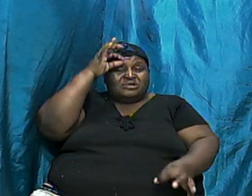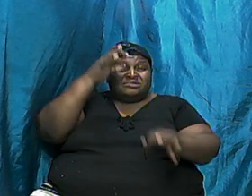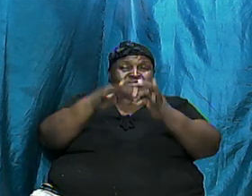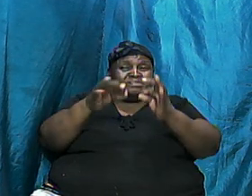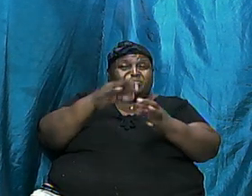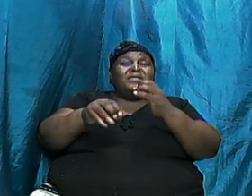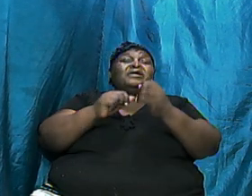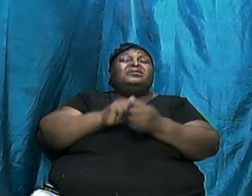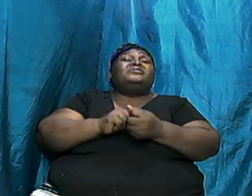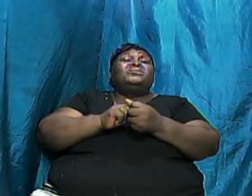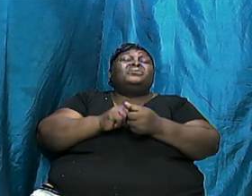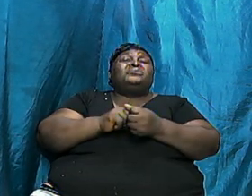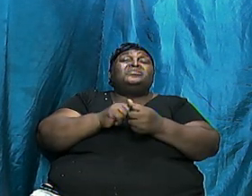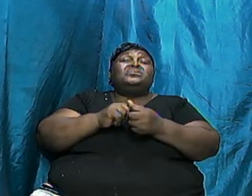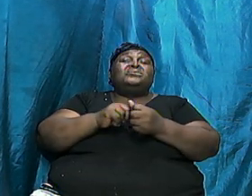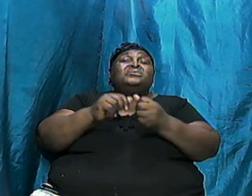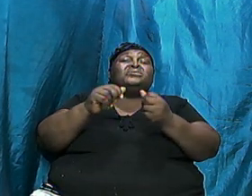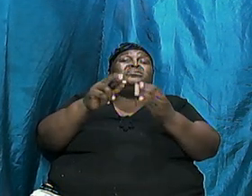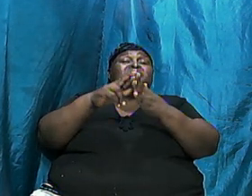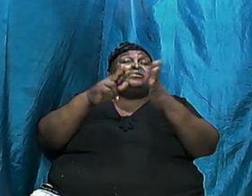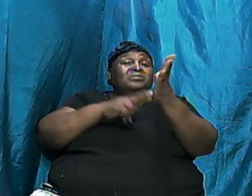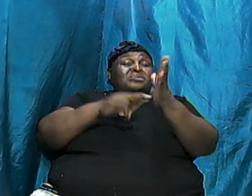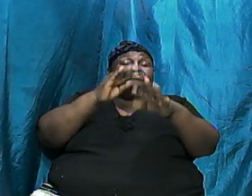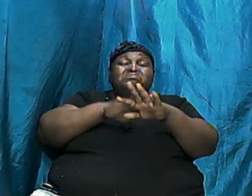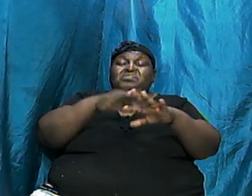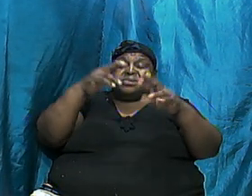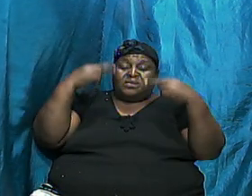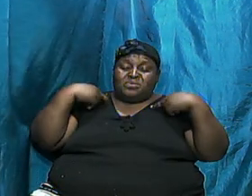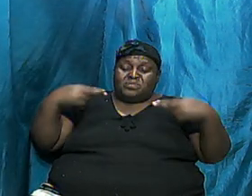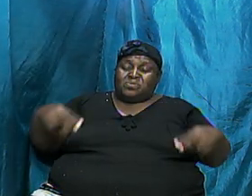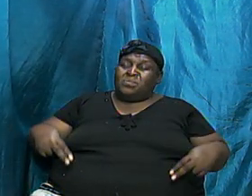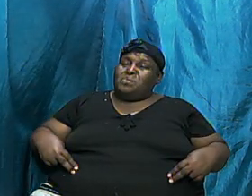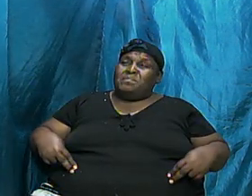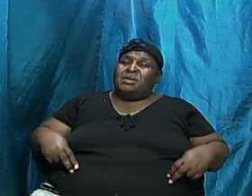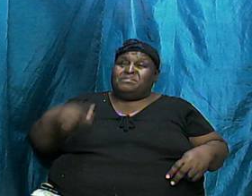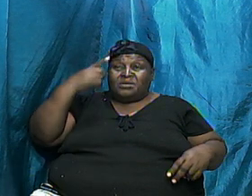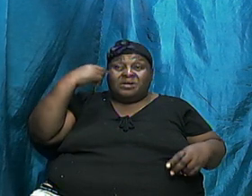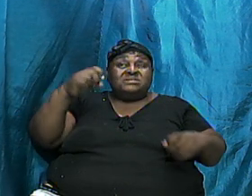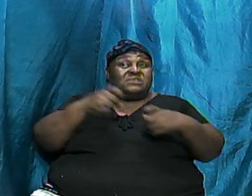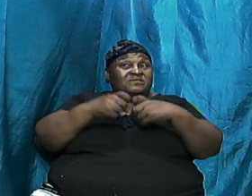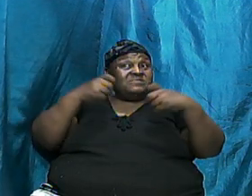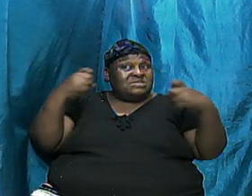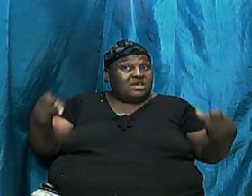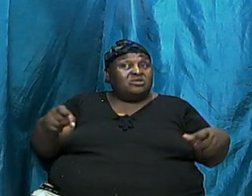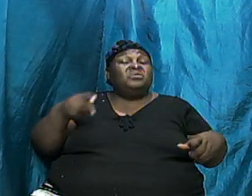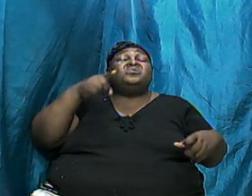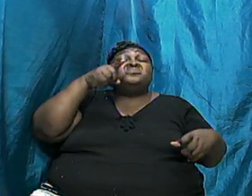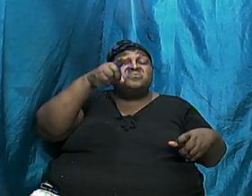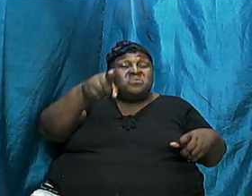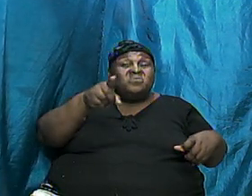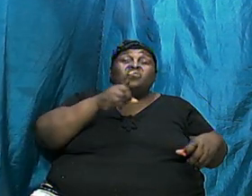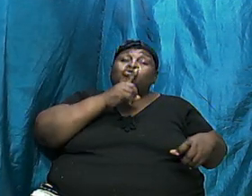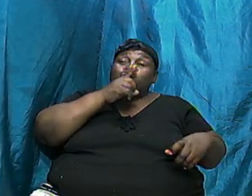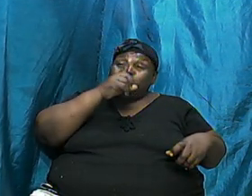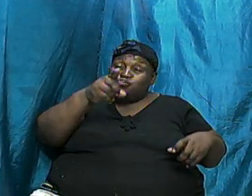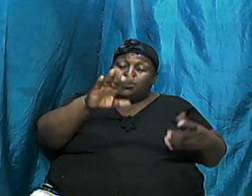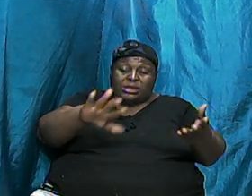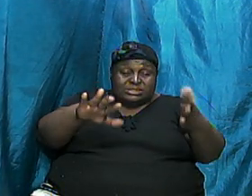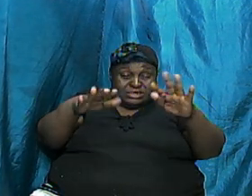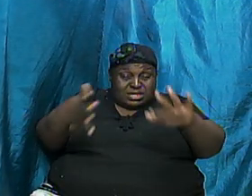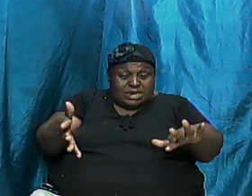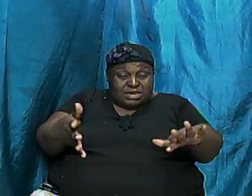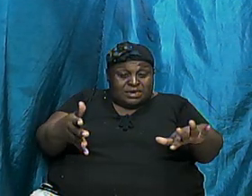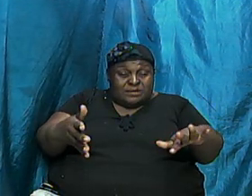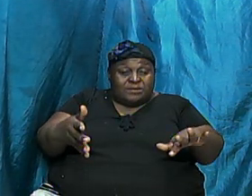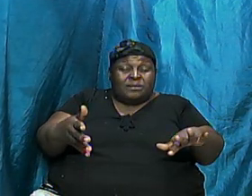was passed down on humankind because of their sin. You will surely die. And